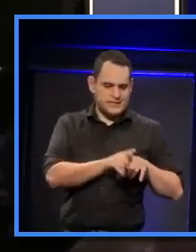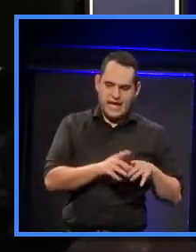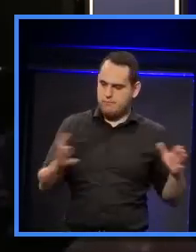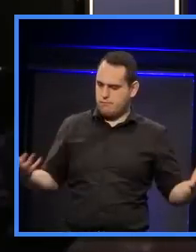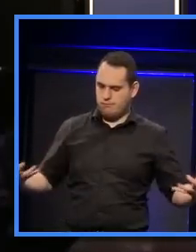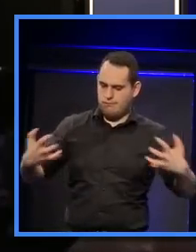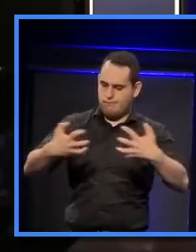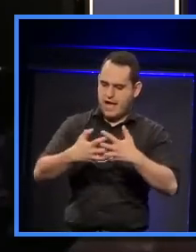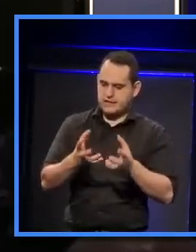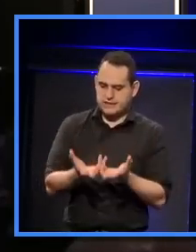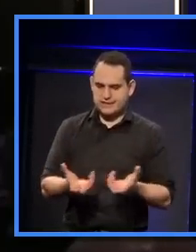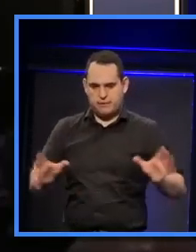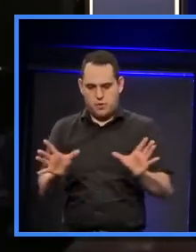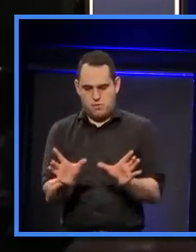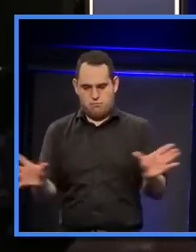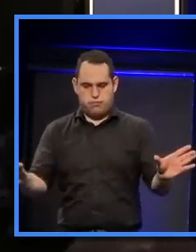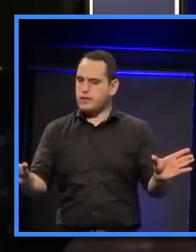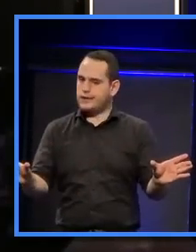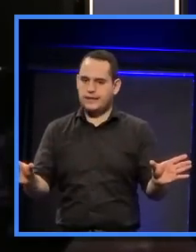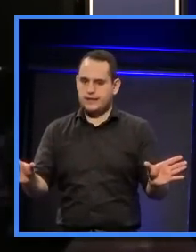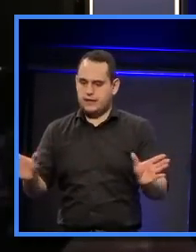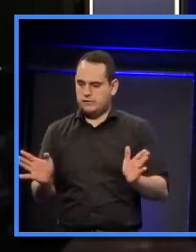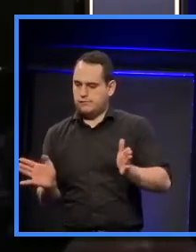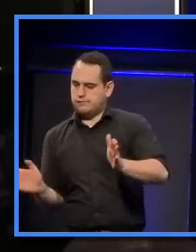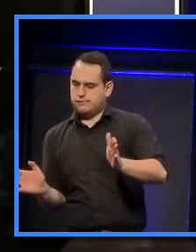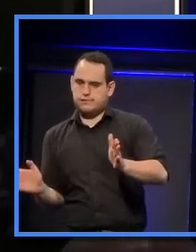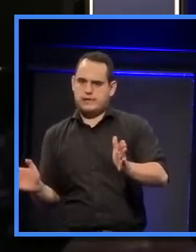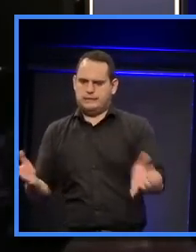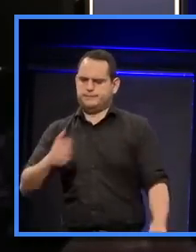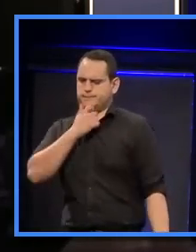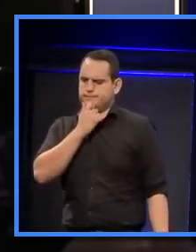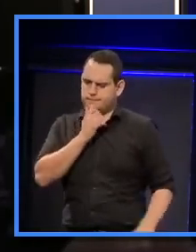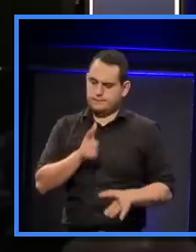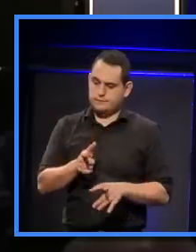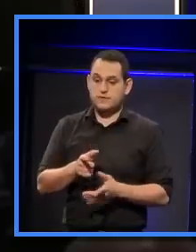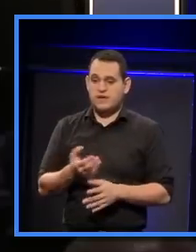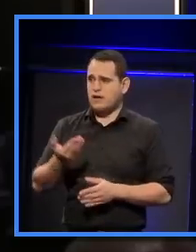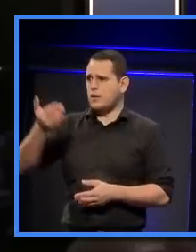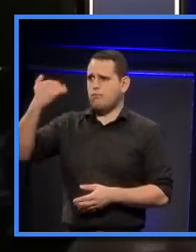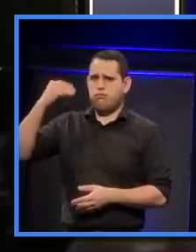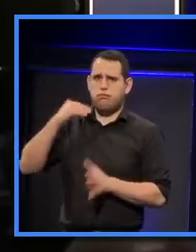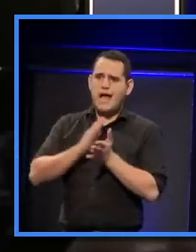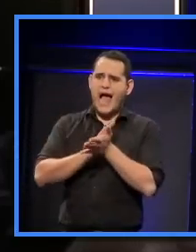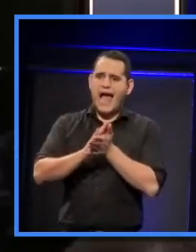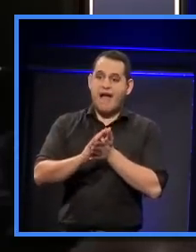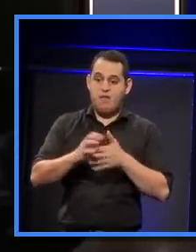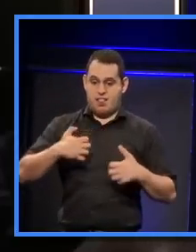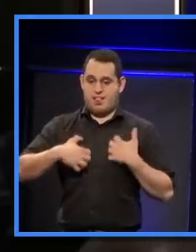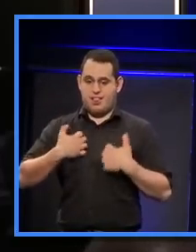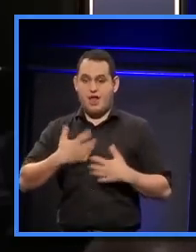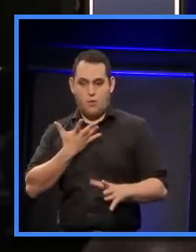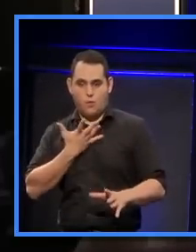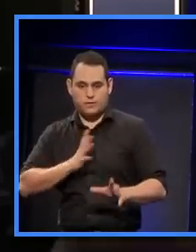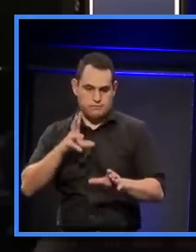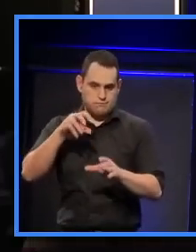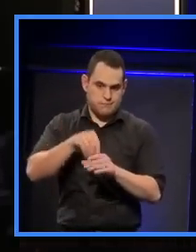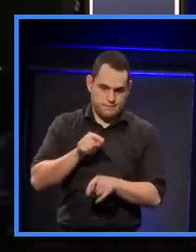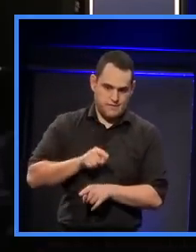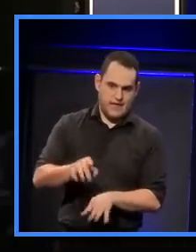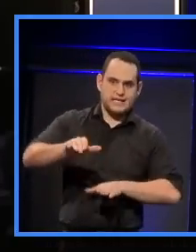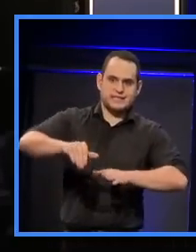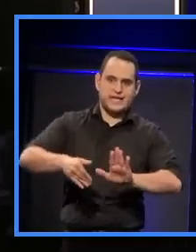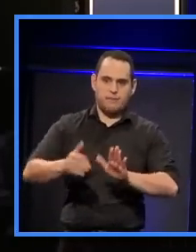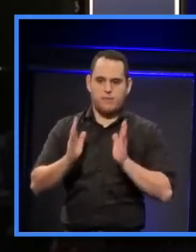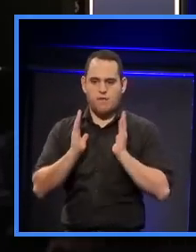splitting the hall, and it's a concept that Harold has been very keen on for a number of years and are in a number of our halls that we've